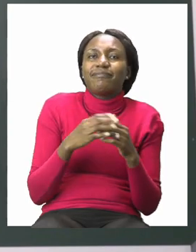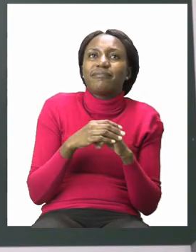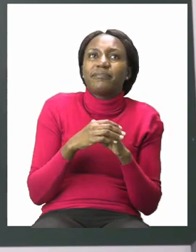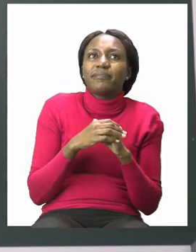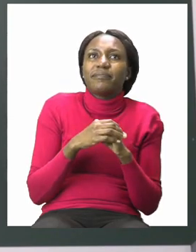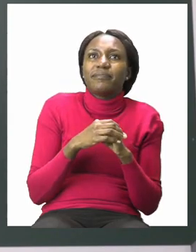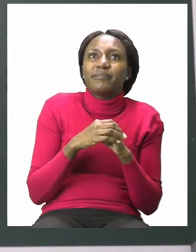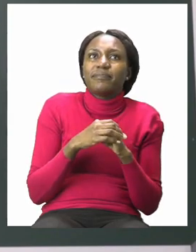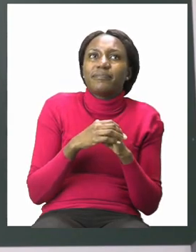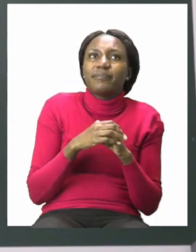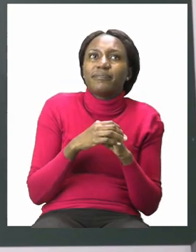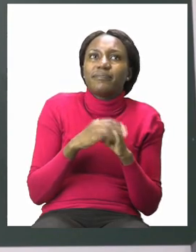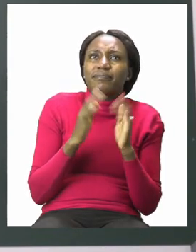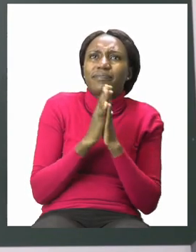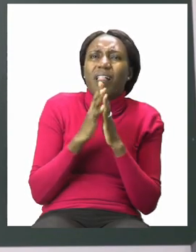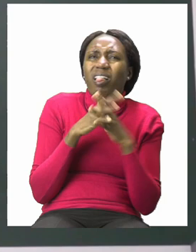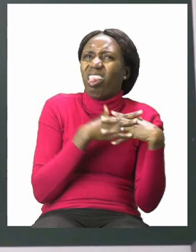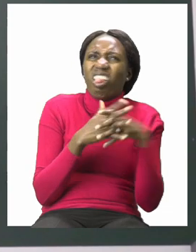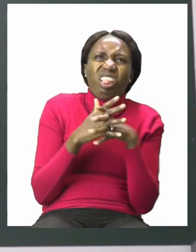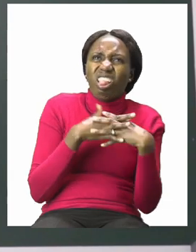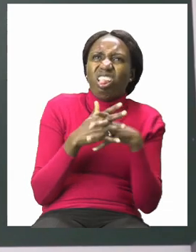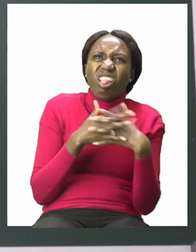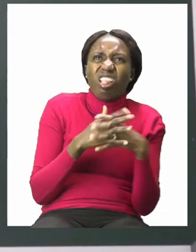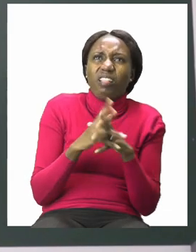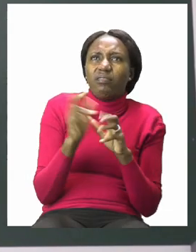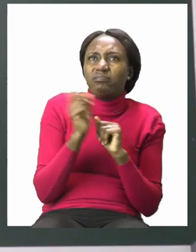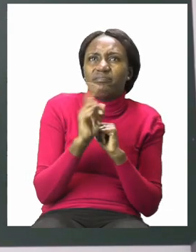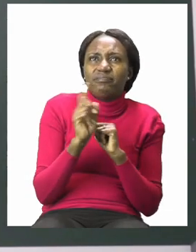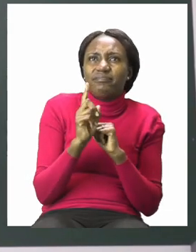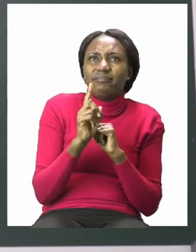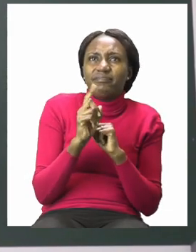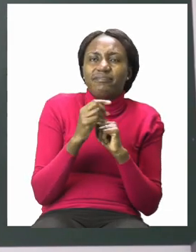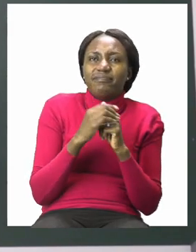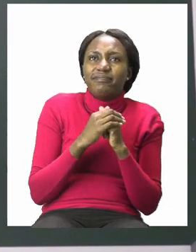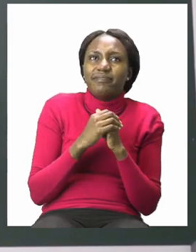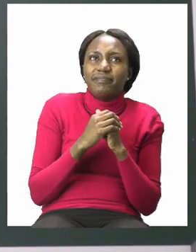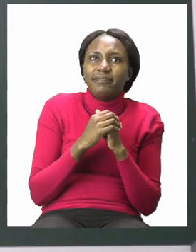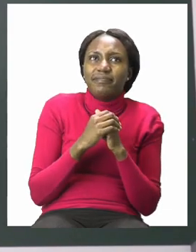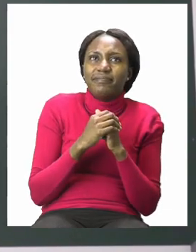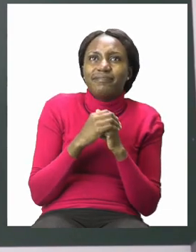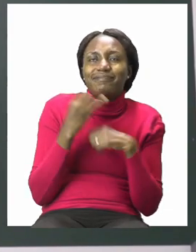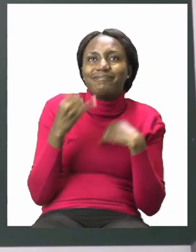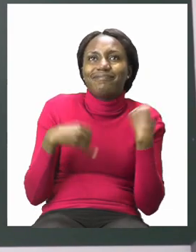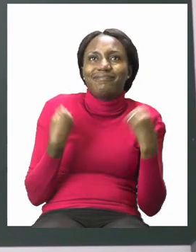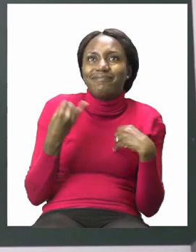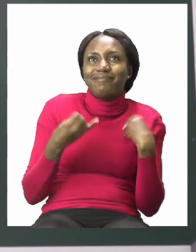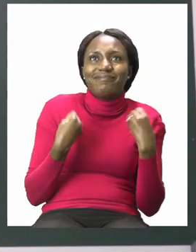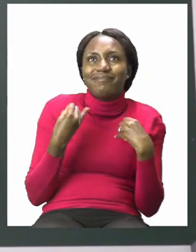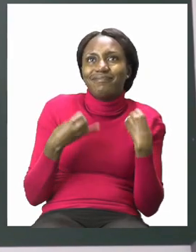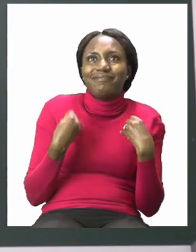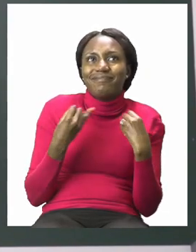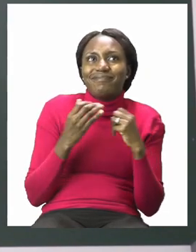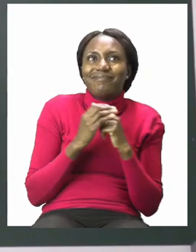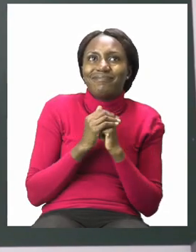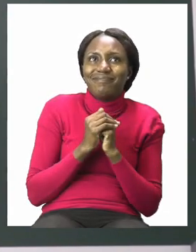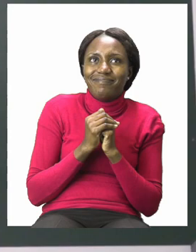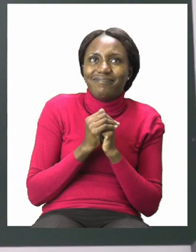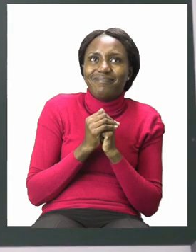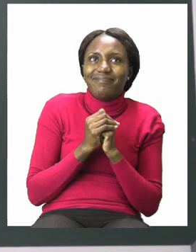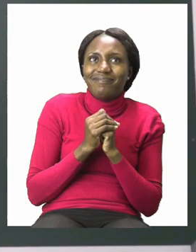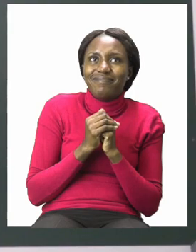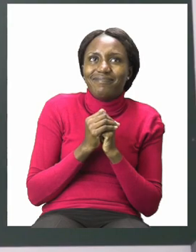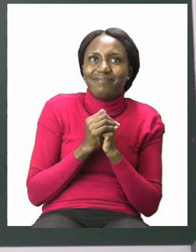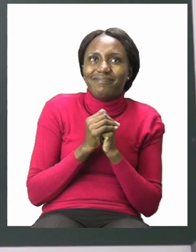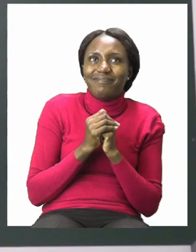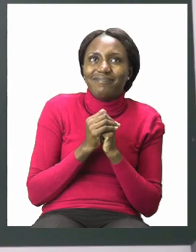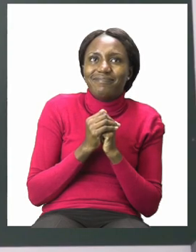that you don't miss a beat. Have fun boys and girls. these two exercises are very very